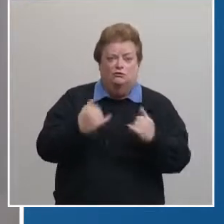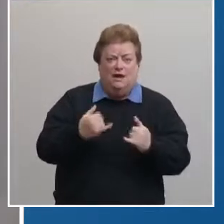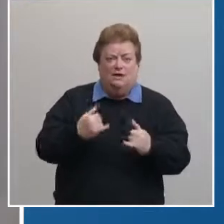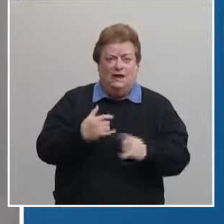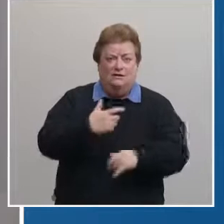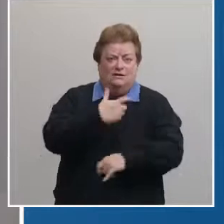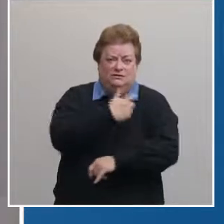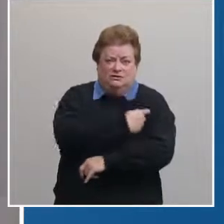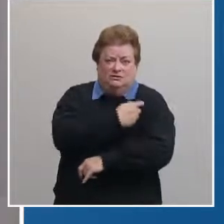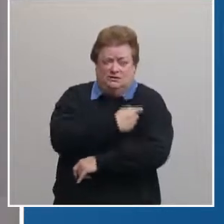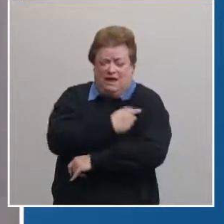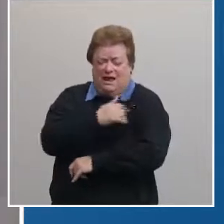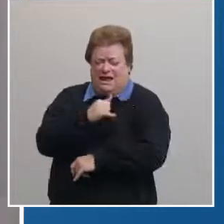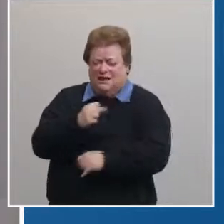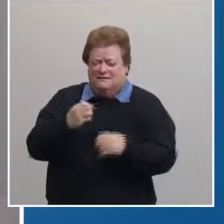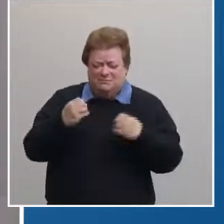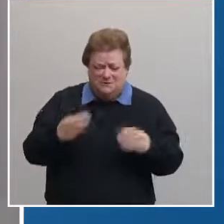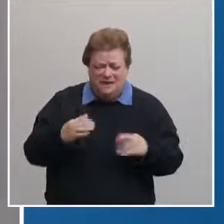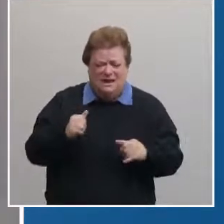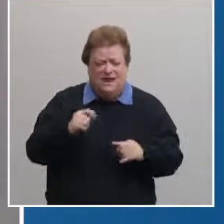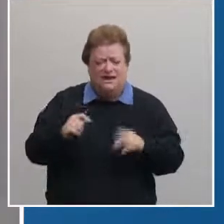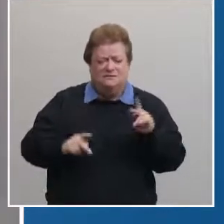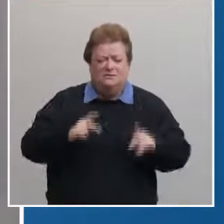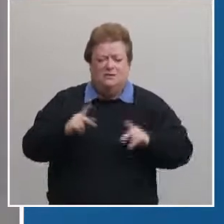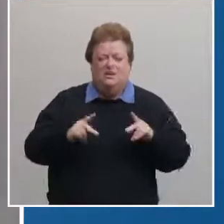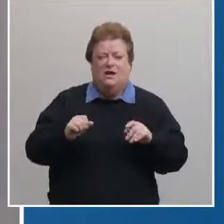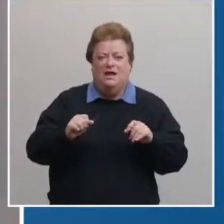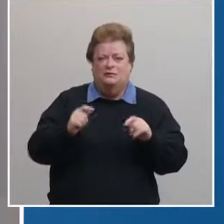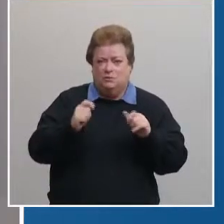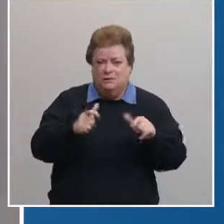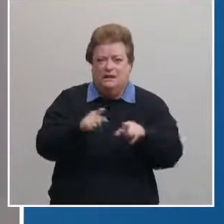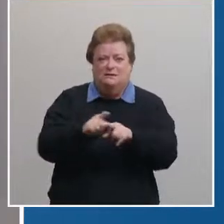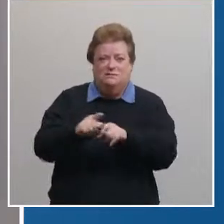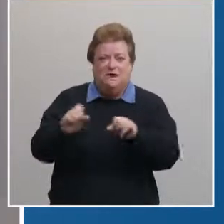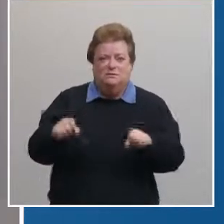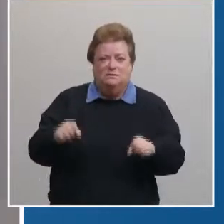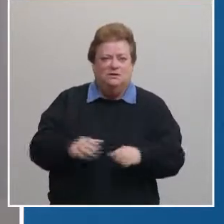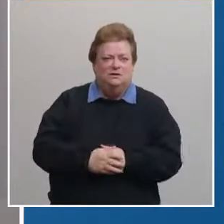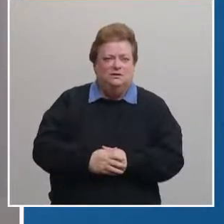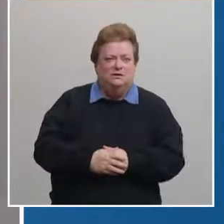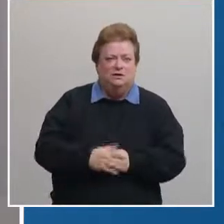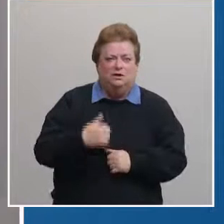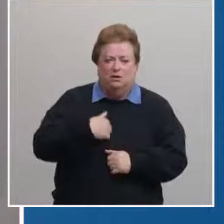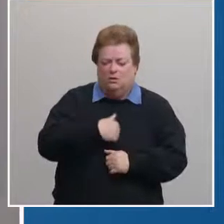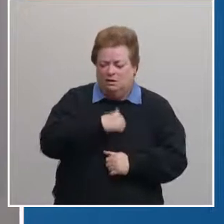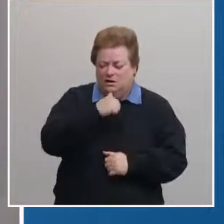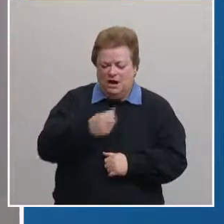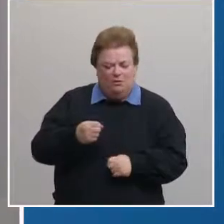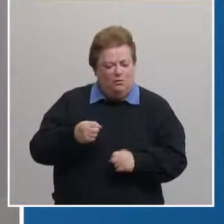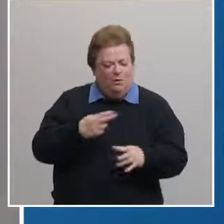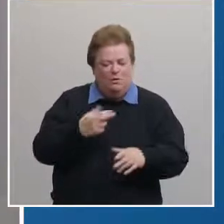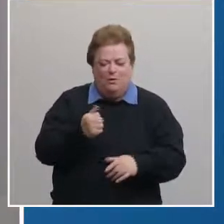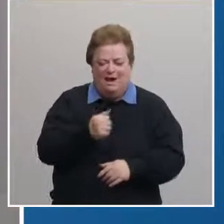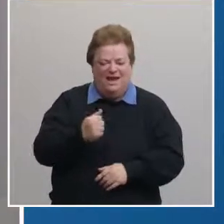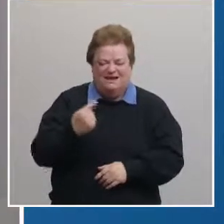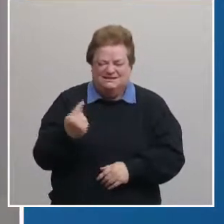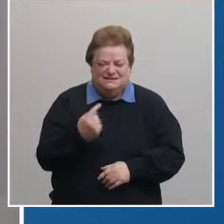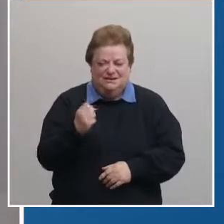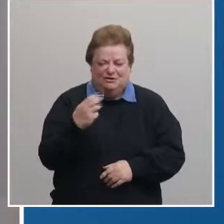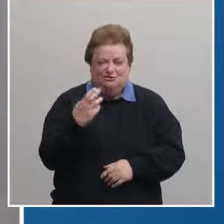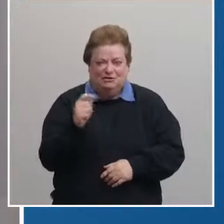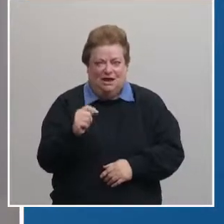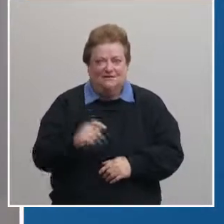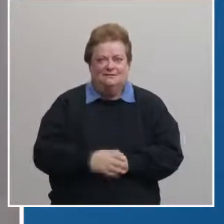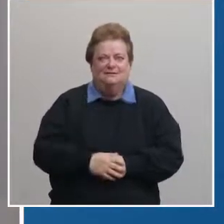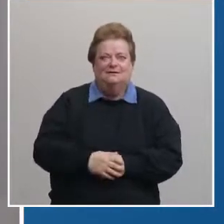the arms of as many of our community members as quickly as possible we have not thrown away a single shot each dose our health